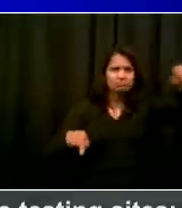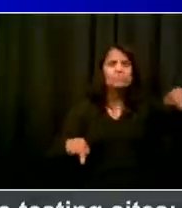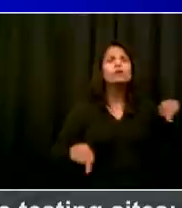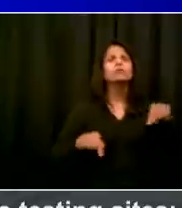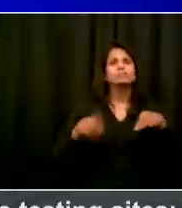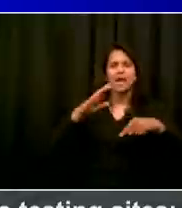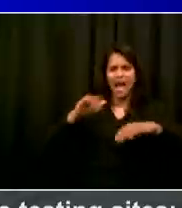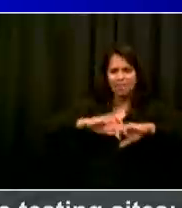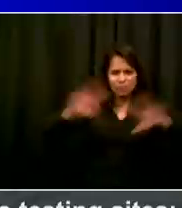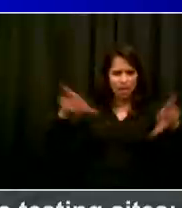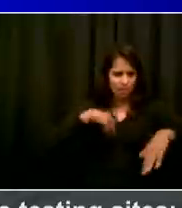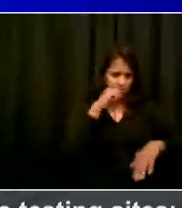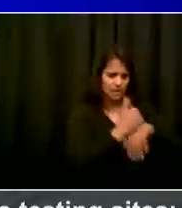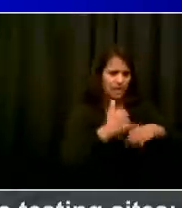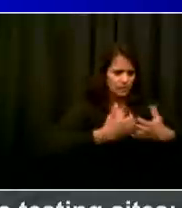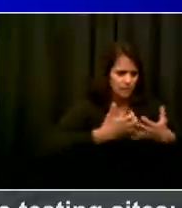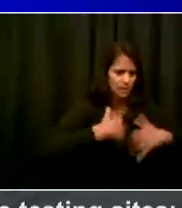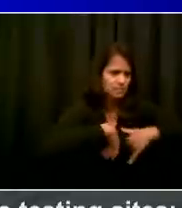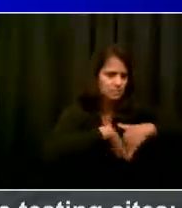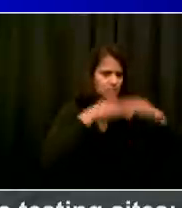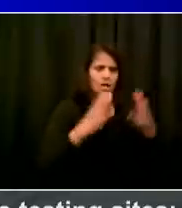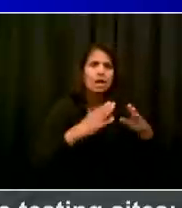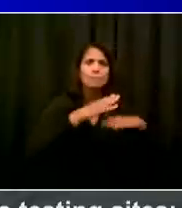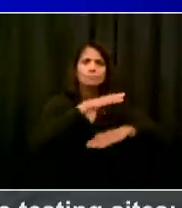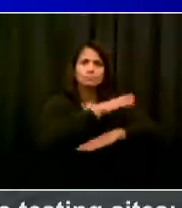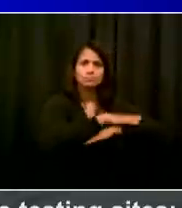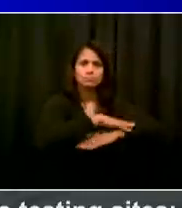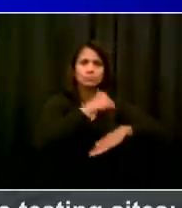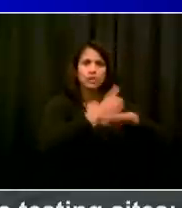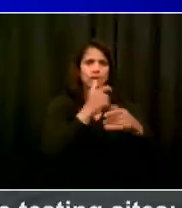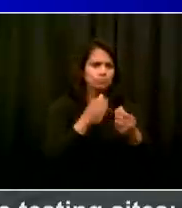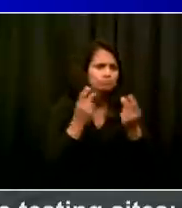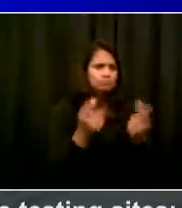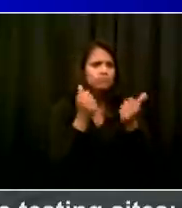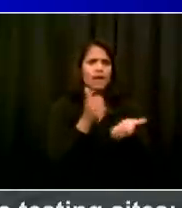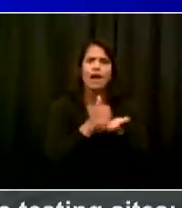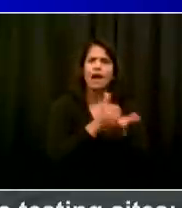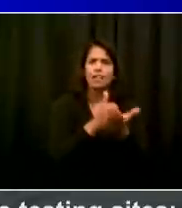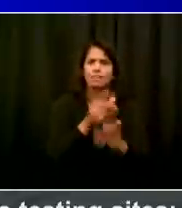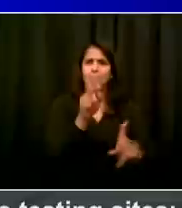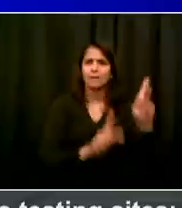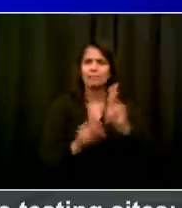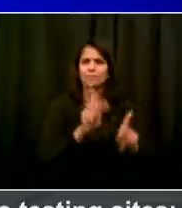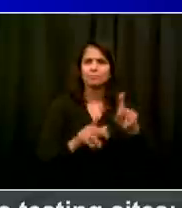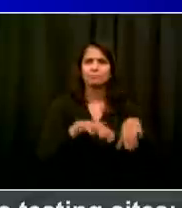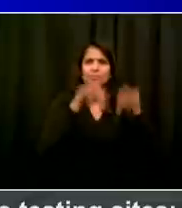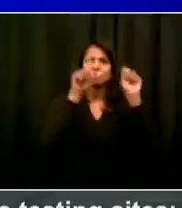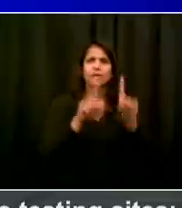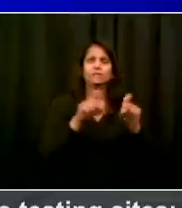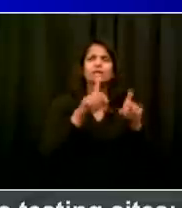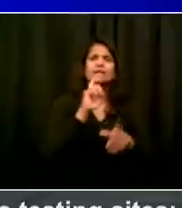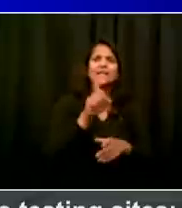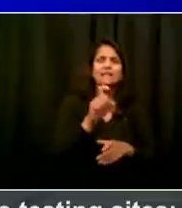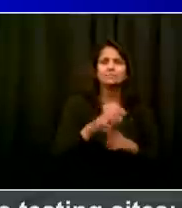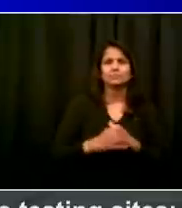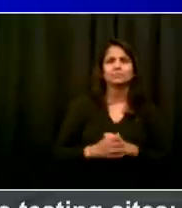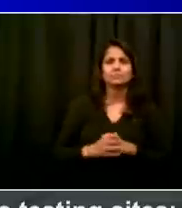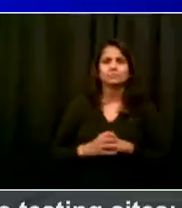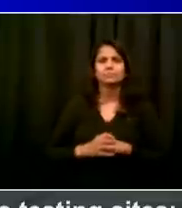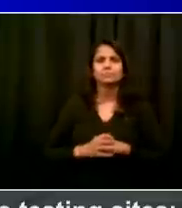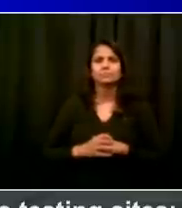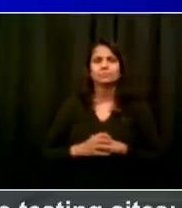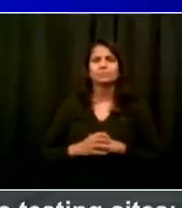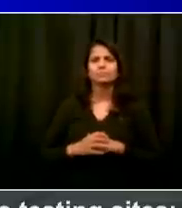offices so that they can do a rapid point of care. Each machine uses a nasal swab test, delivers results